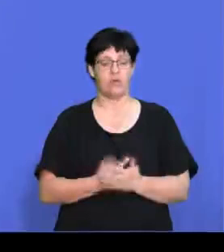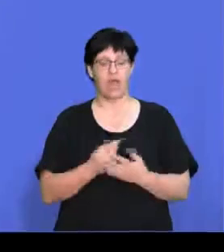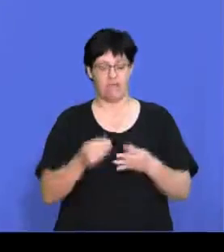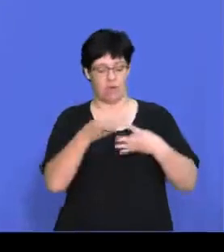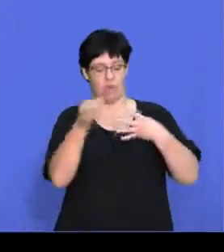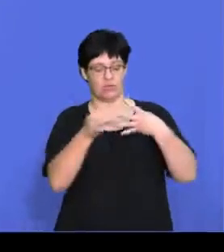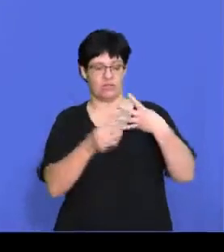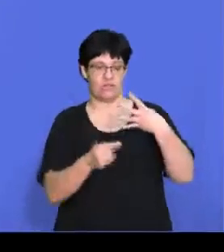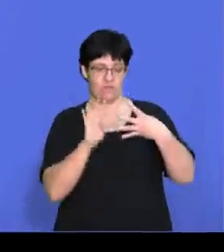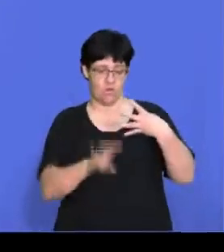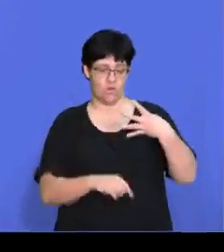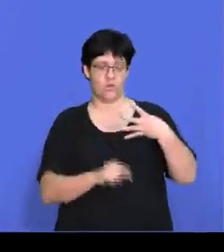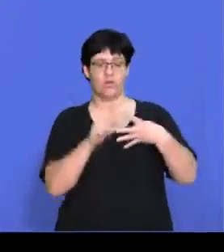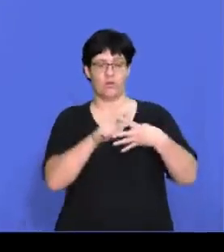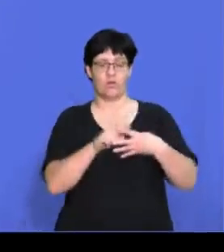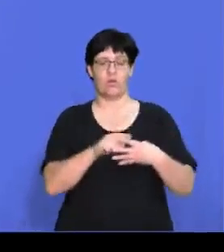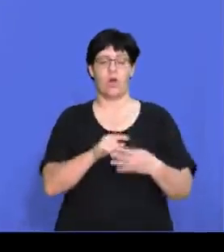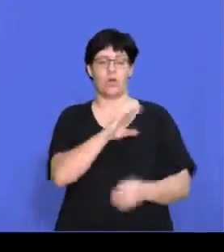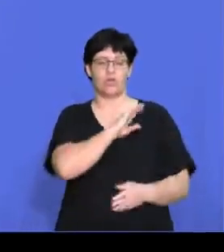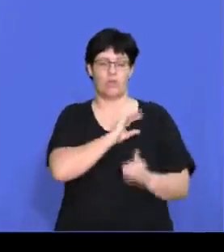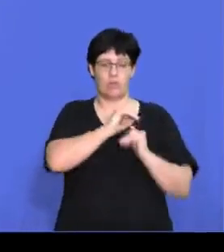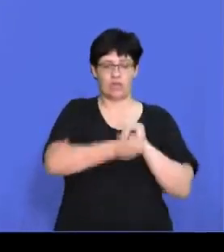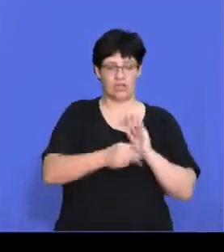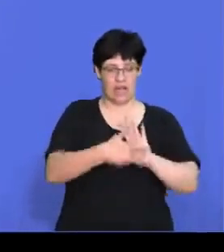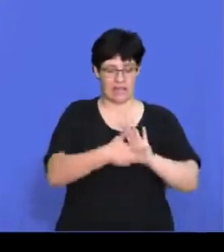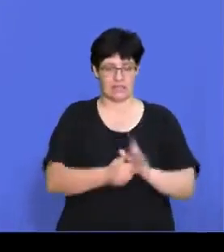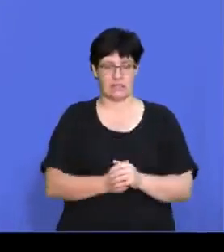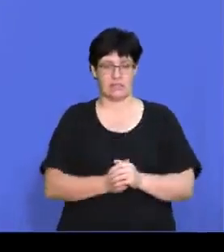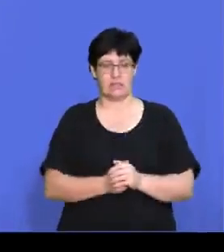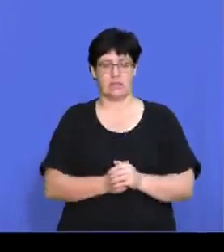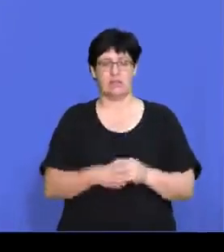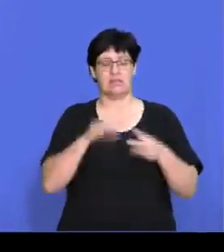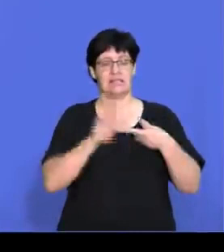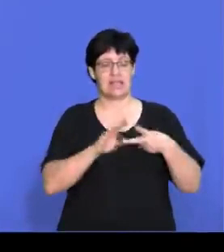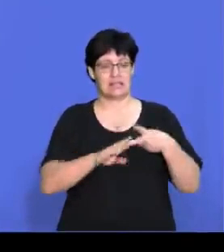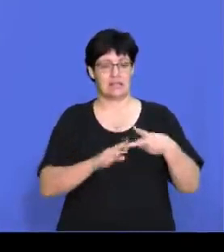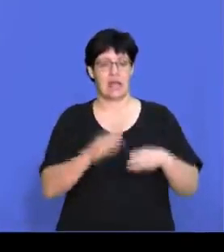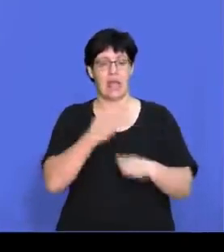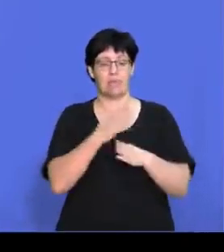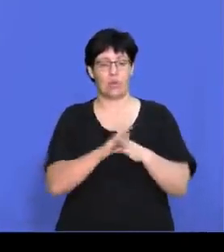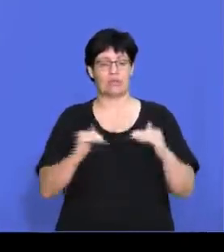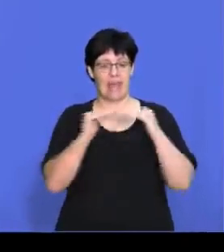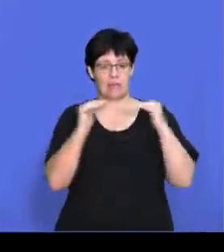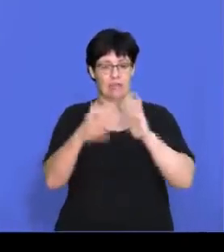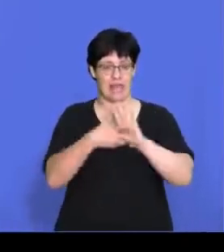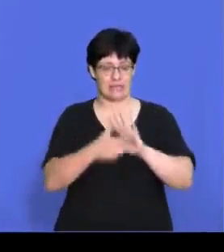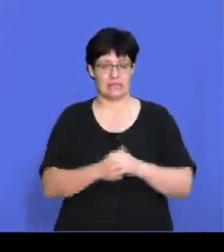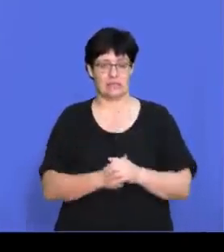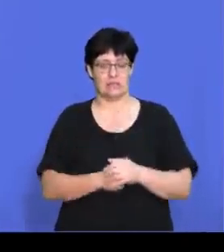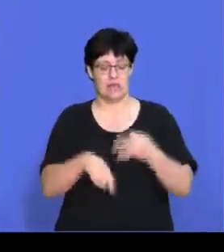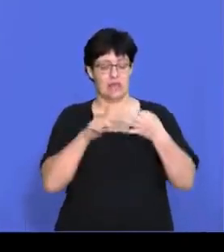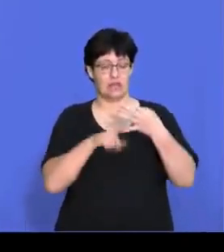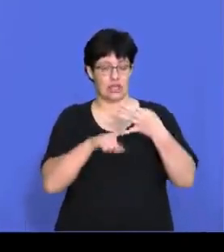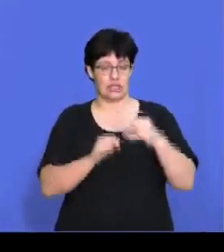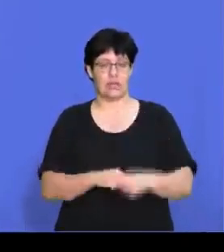we've got four options. The first one is the Consumer Protection Act. The second option is the Employment Equity